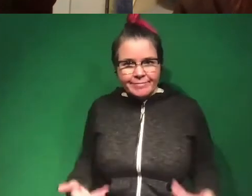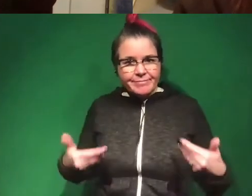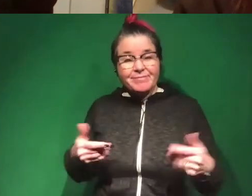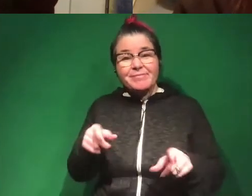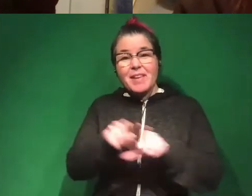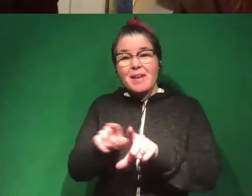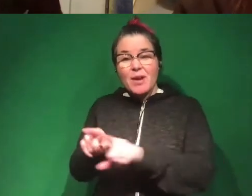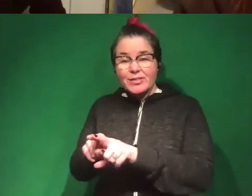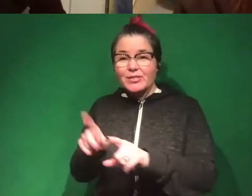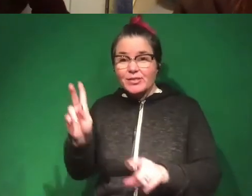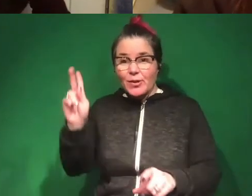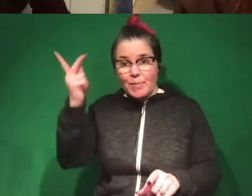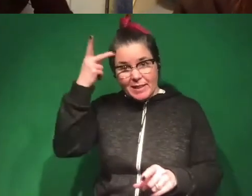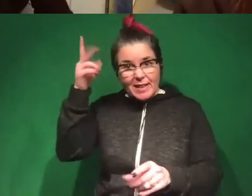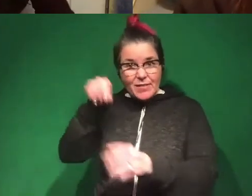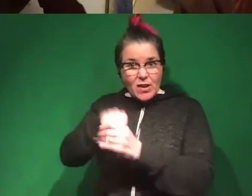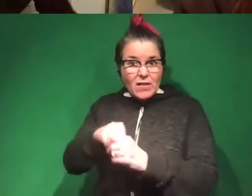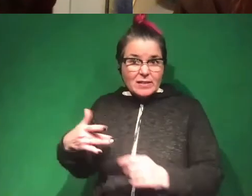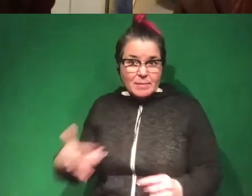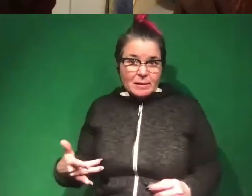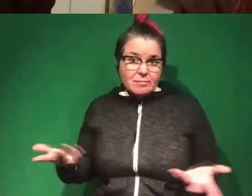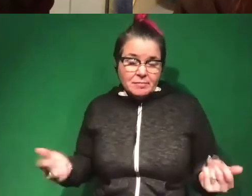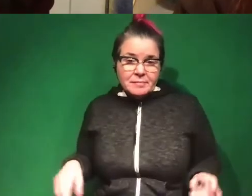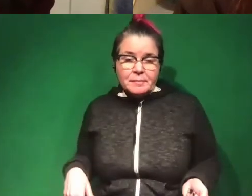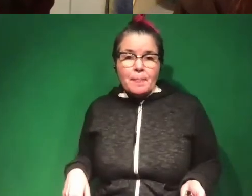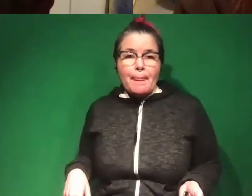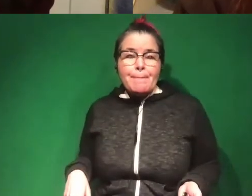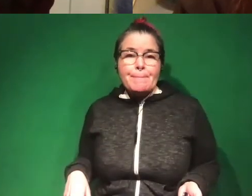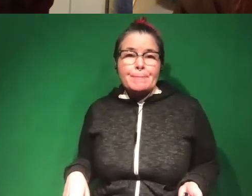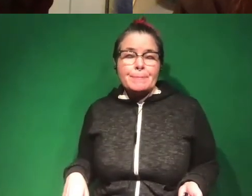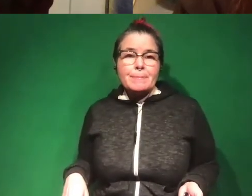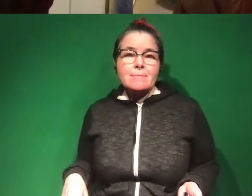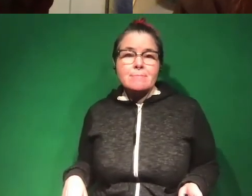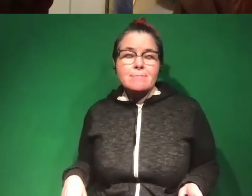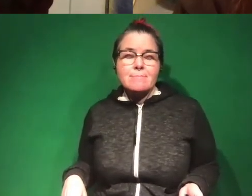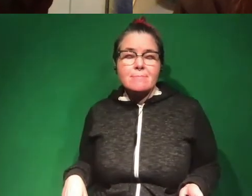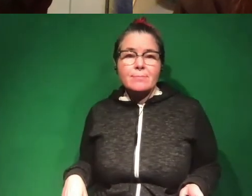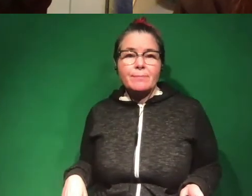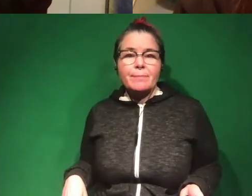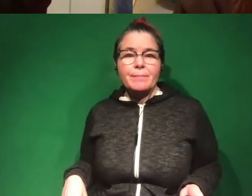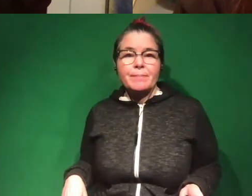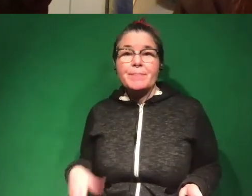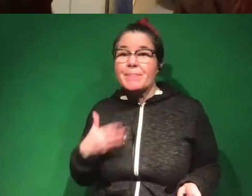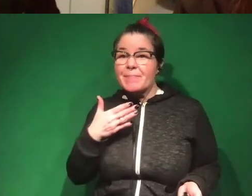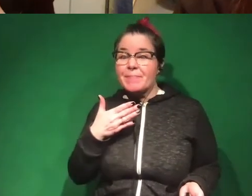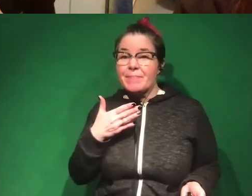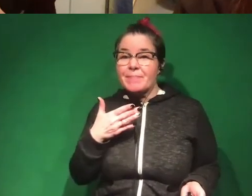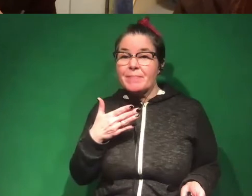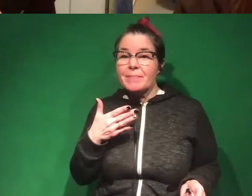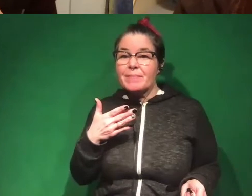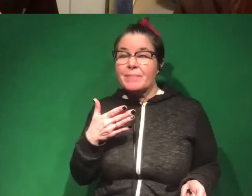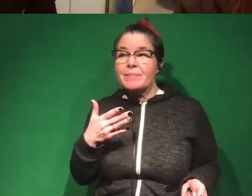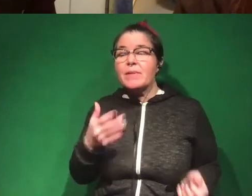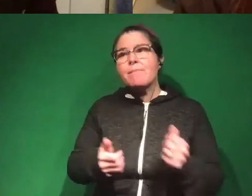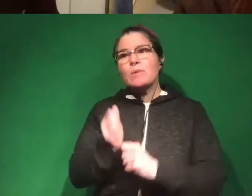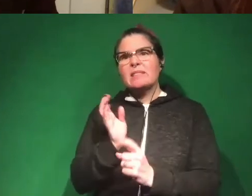also quite politically engaged usually, usually, um, I, the best that the most convincing thing that I have heard